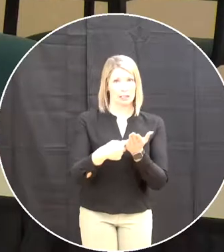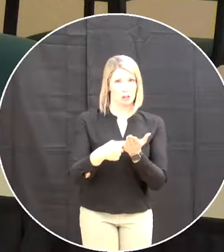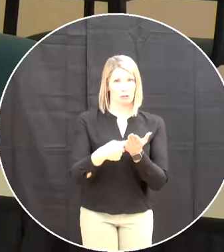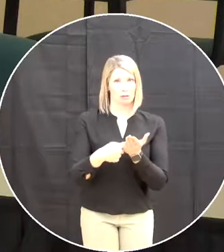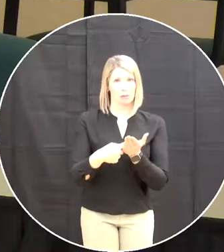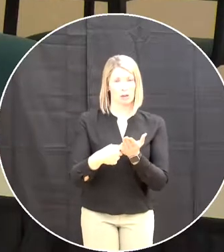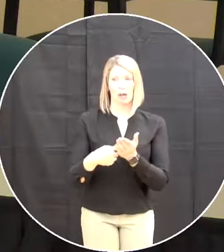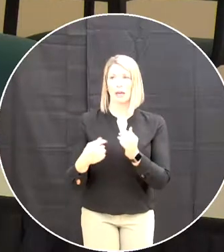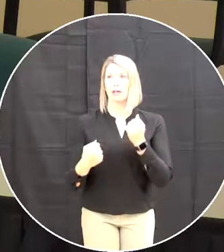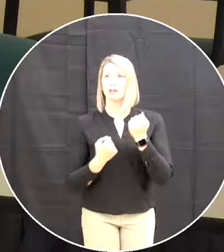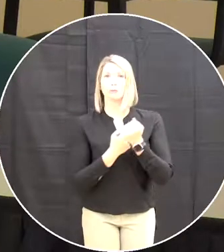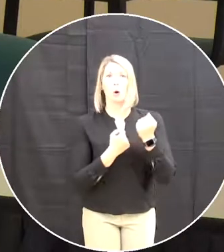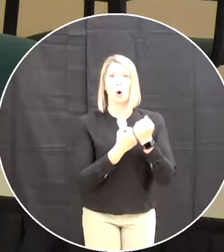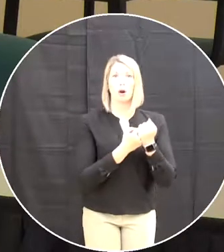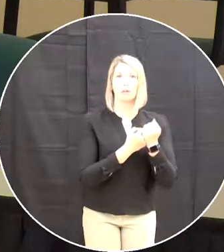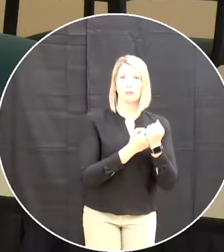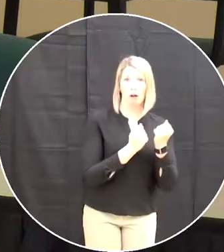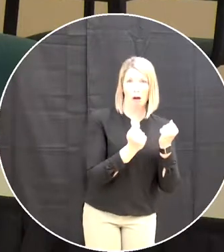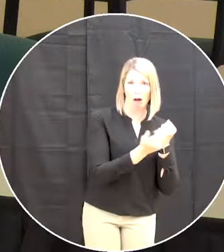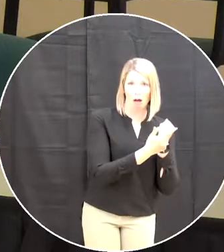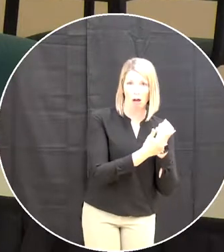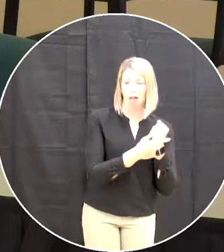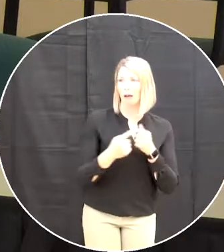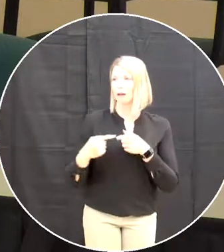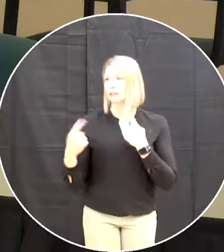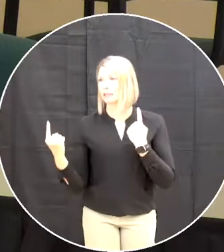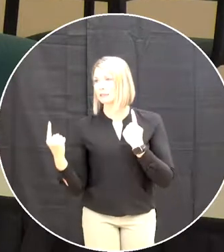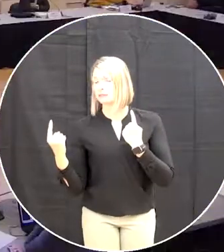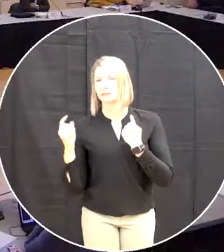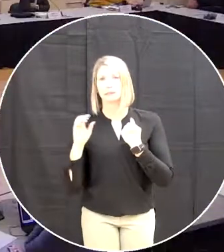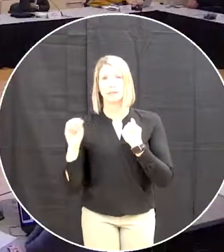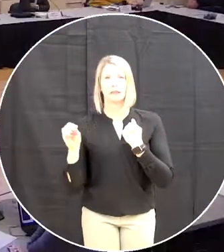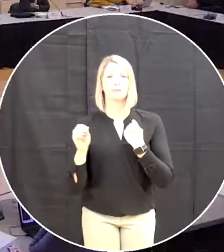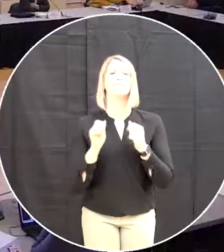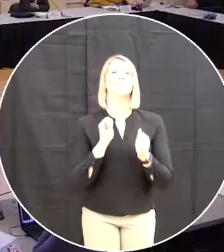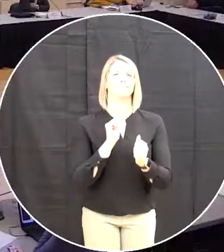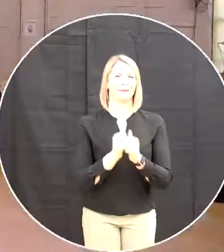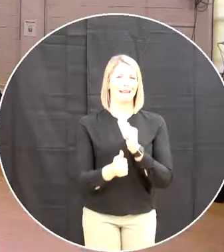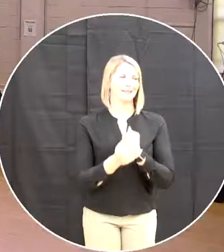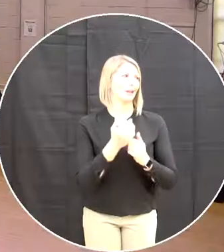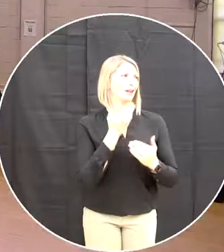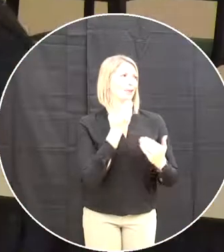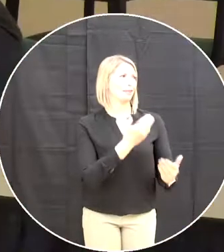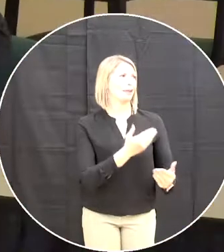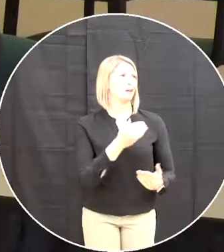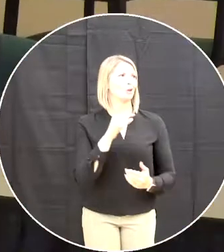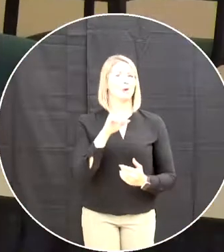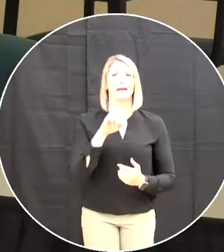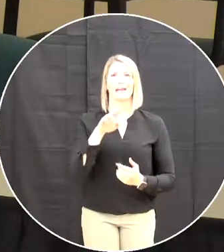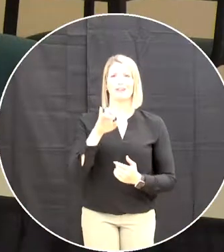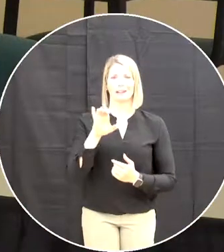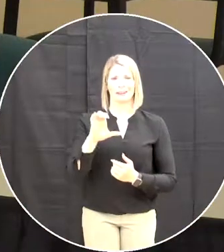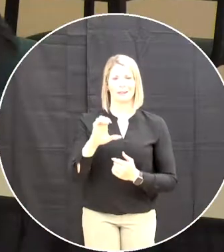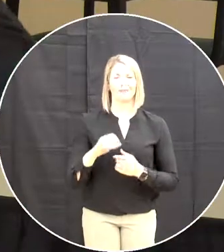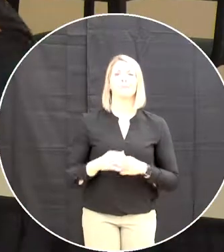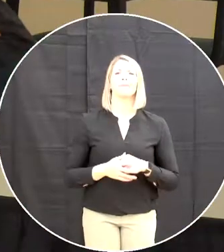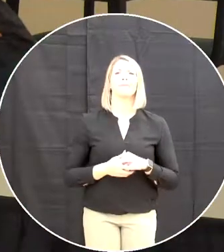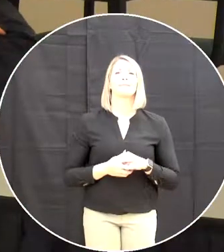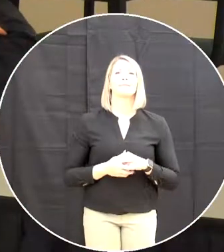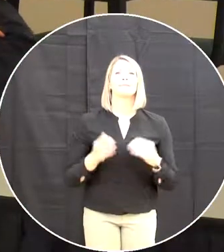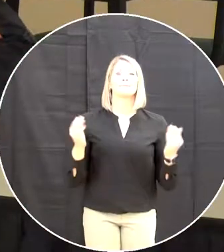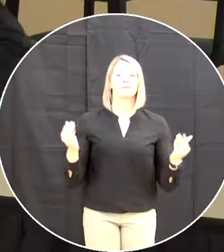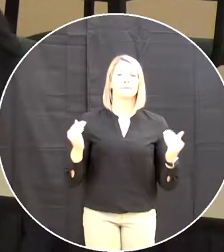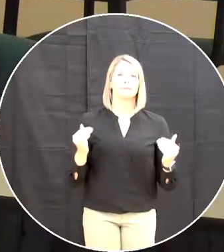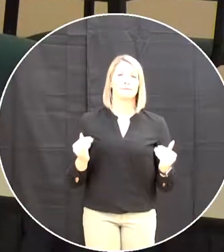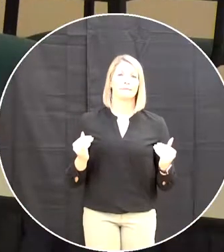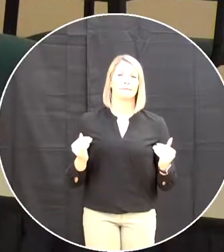all right those against motion carries thank you for that eric next order of business is uh acceptance of